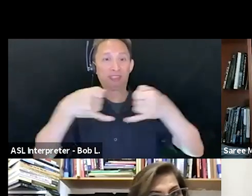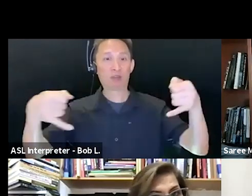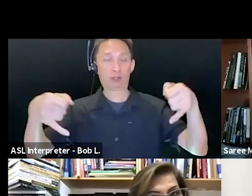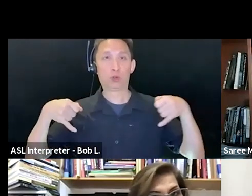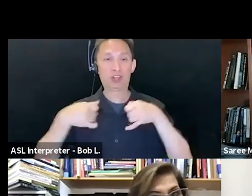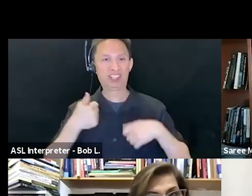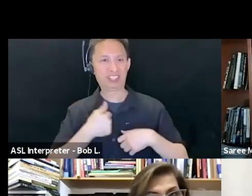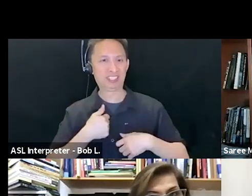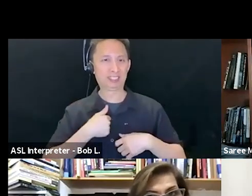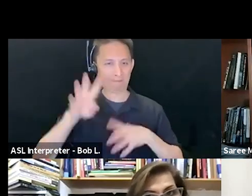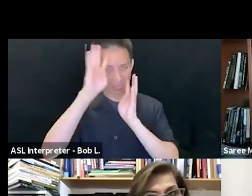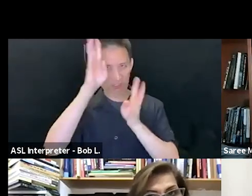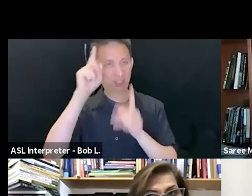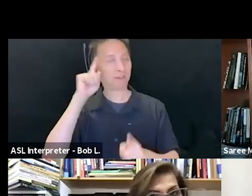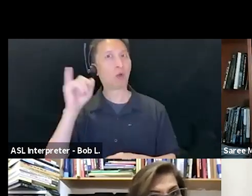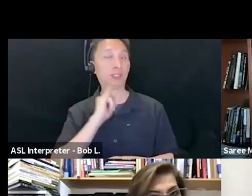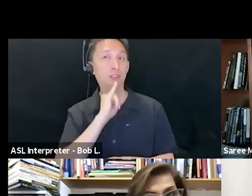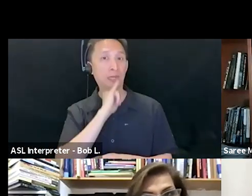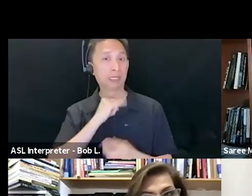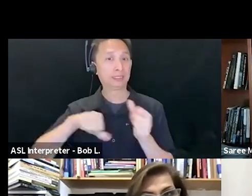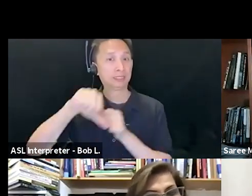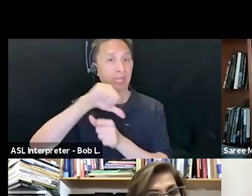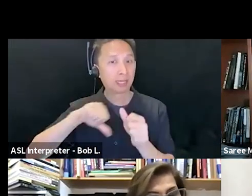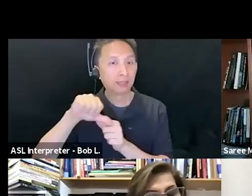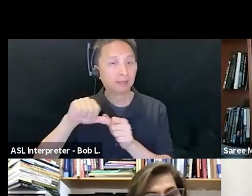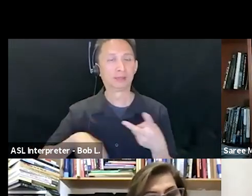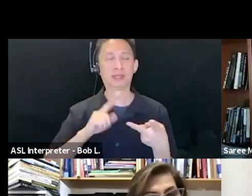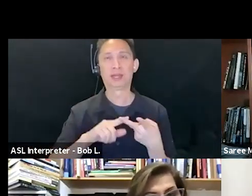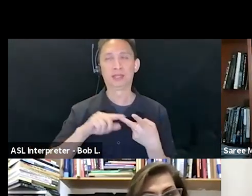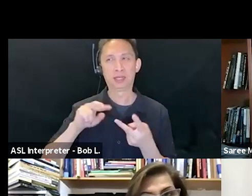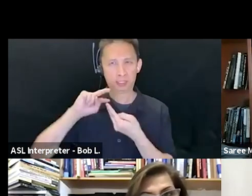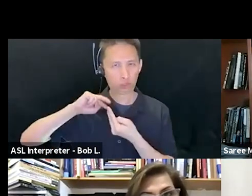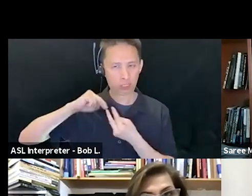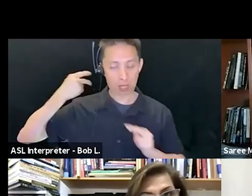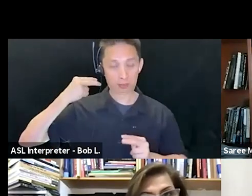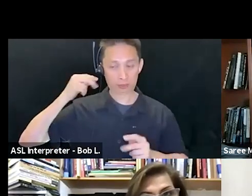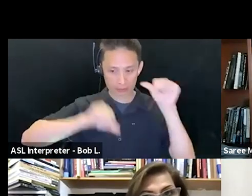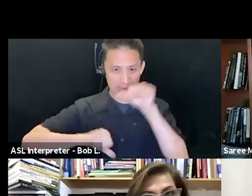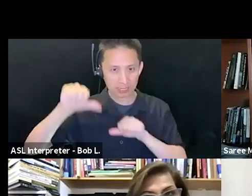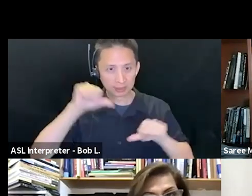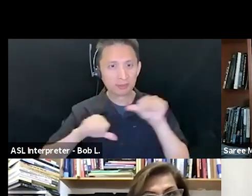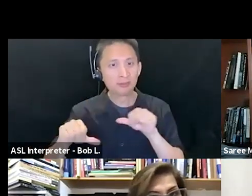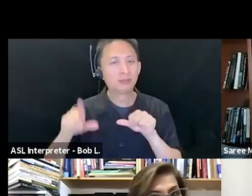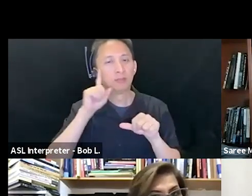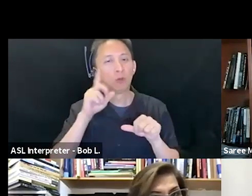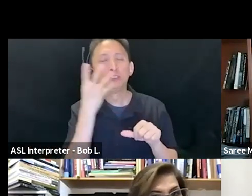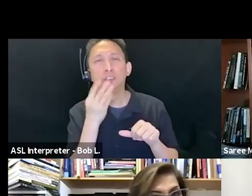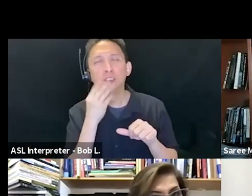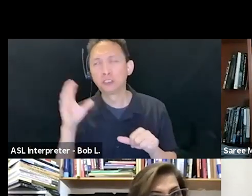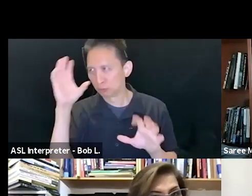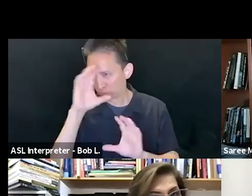and then also The Genealogical Science, The Search for Jewish Origins and the Politics of Epistemology,